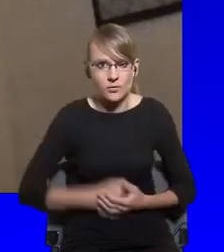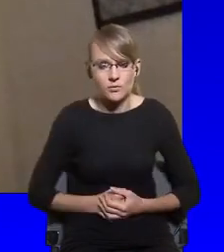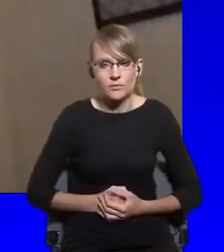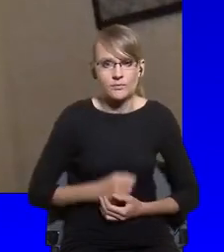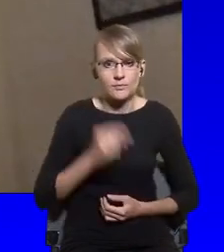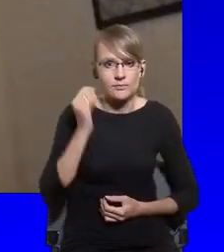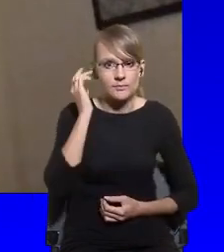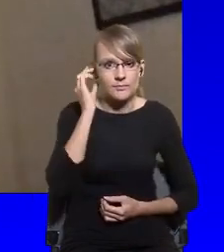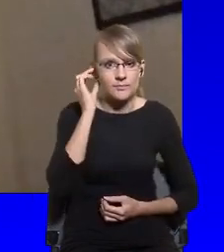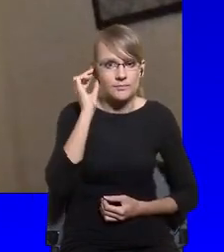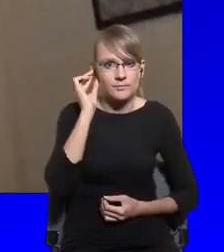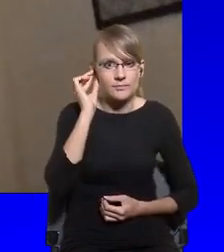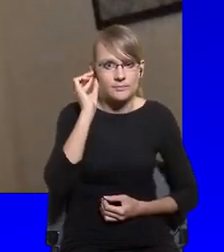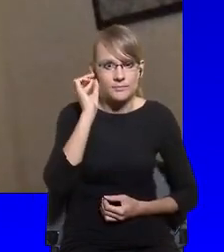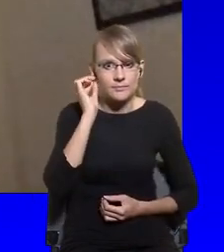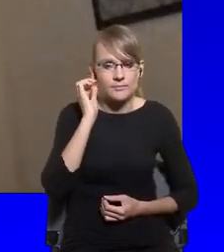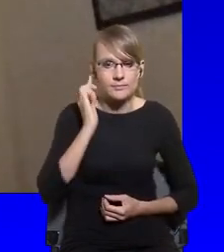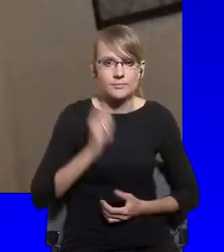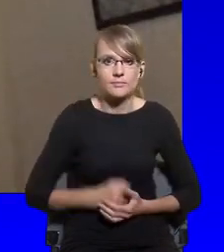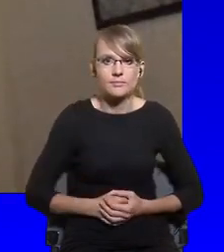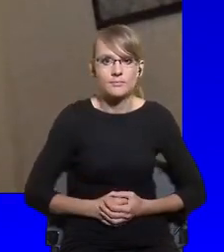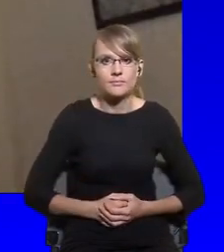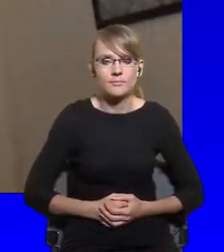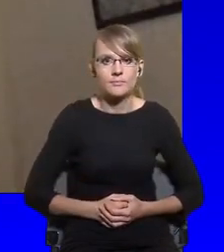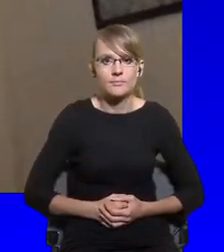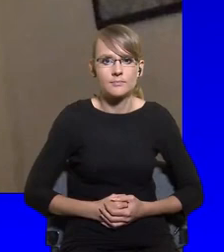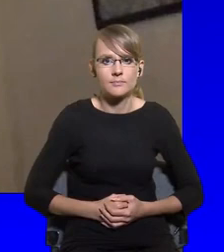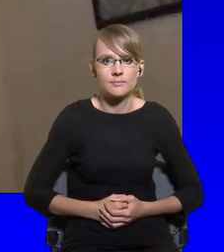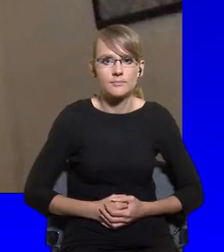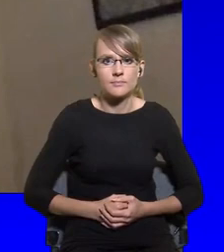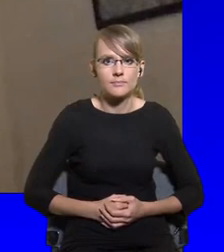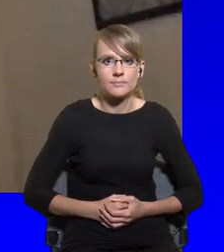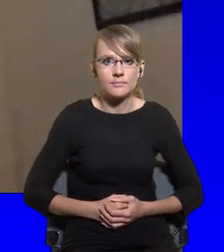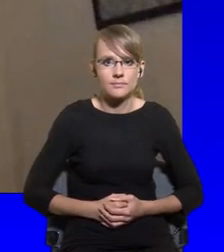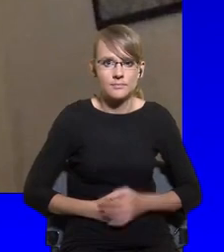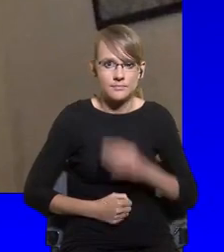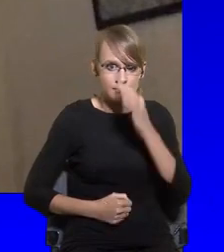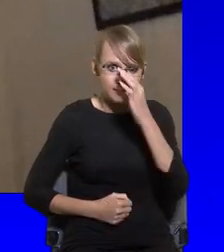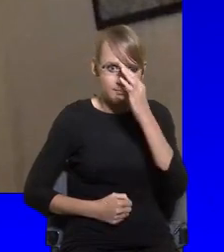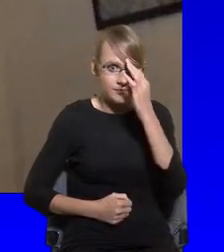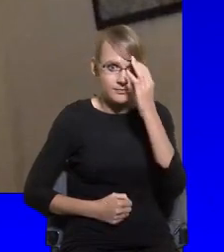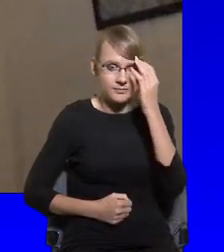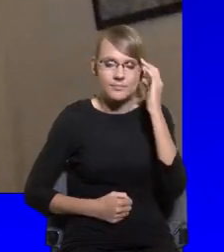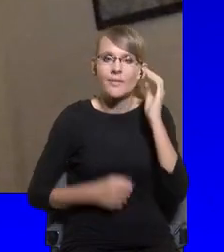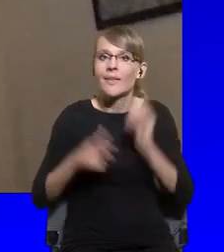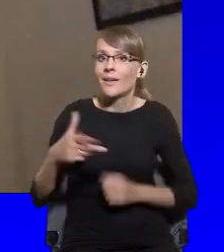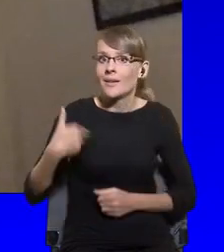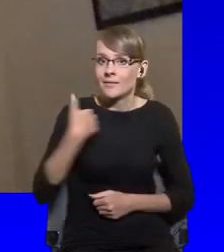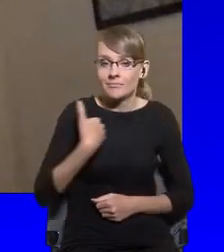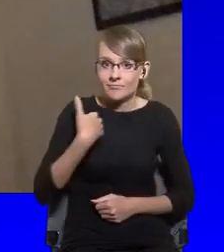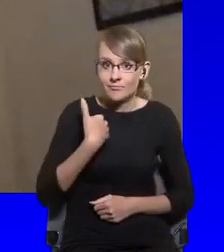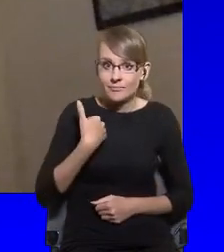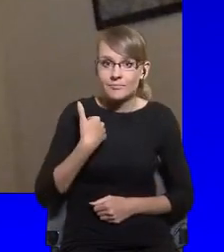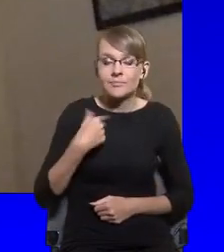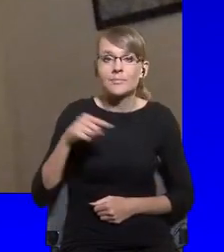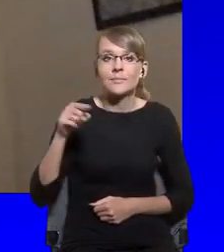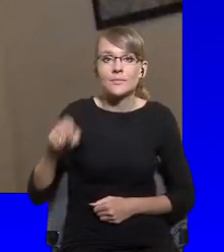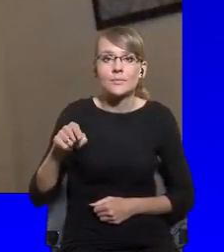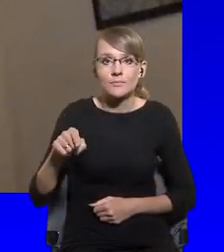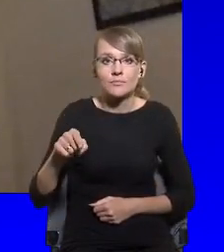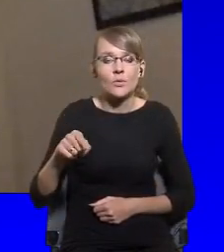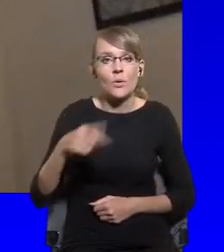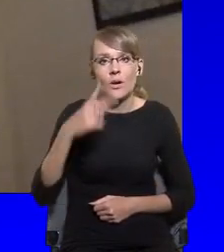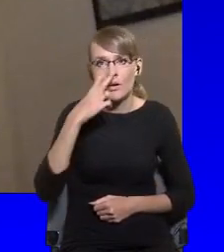political systems at the moment, which is going through Brexit, it's been impossible for